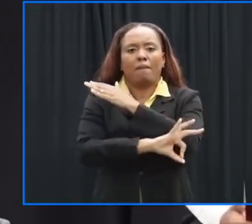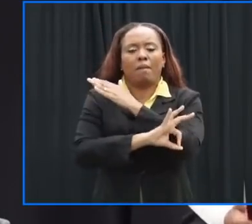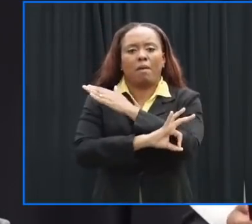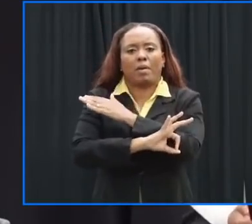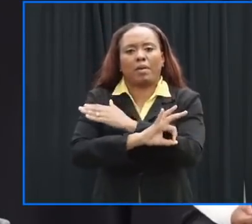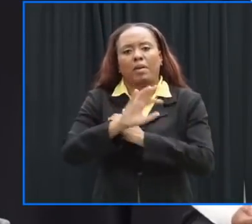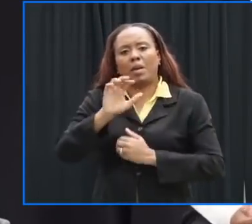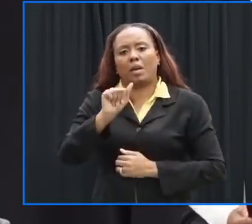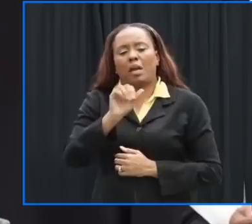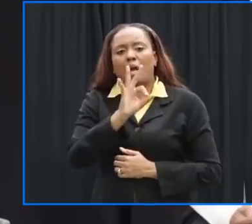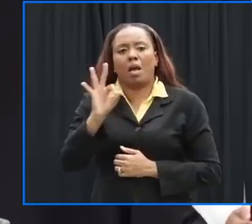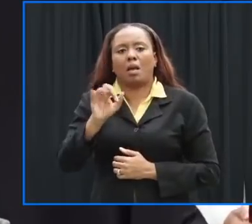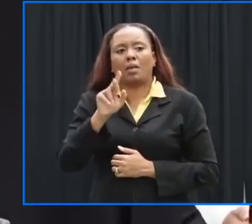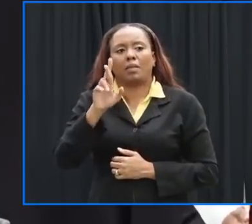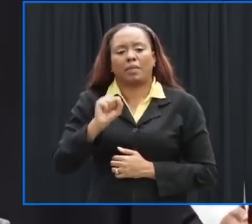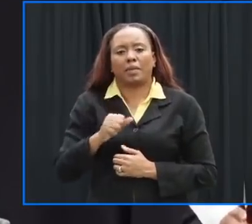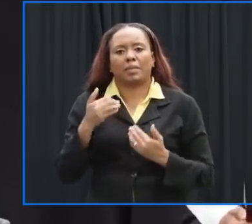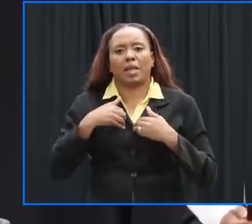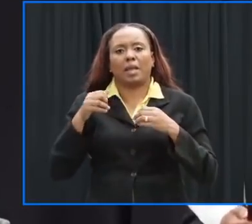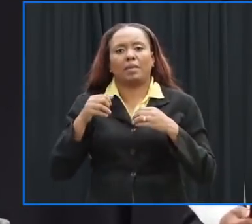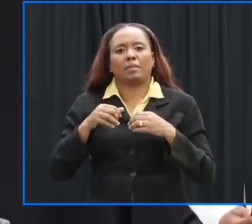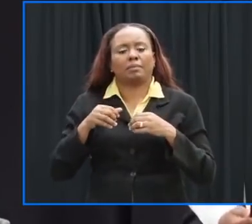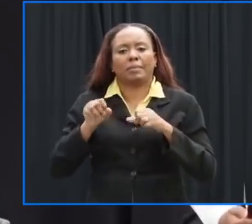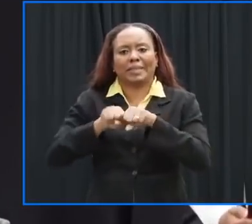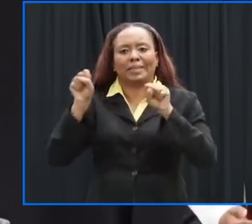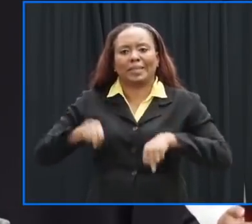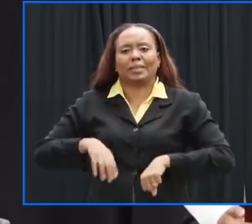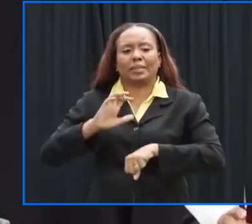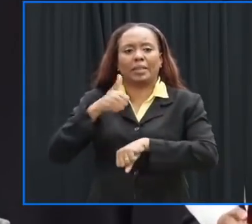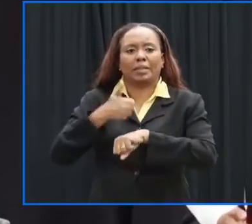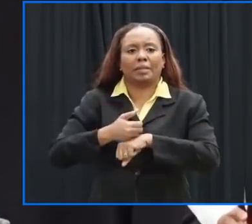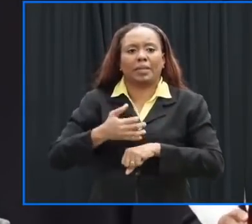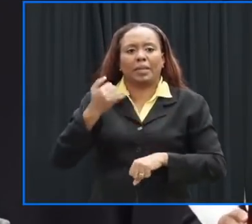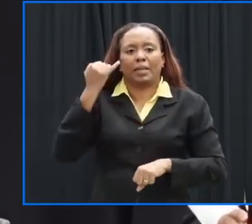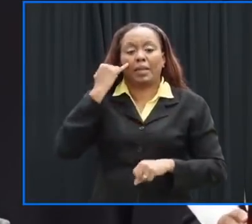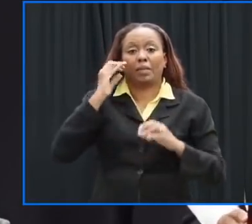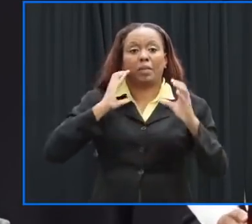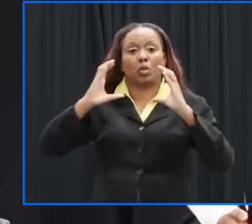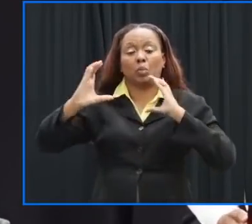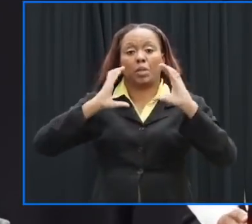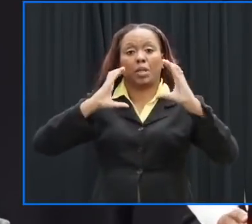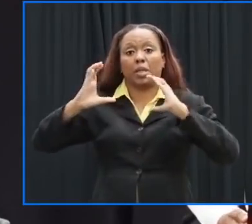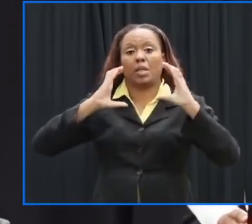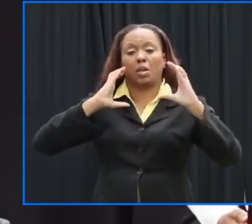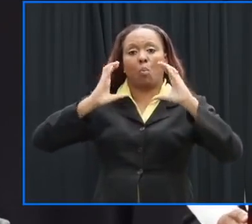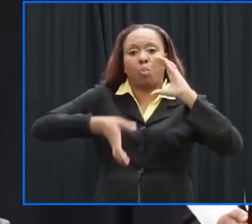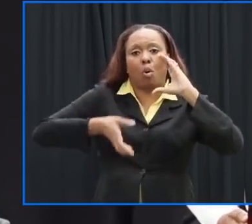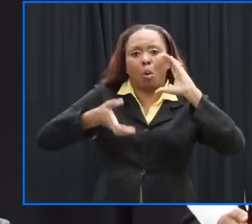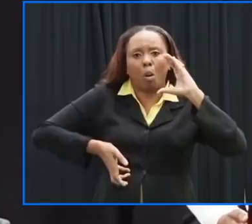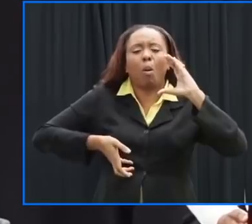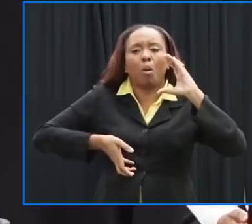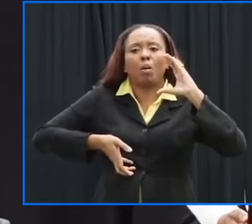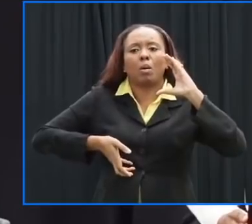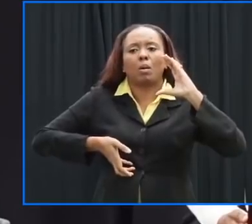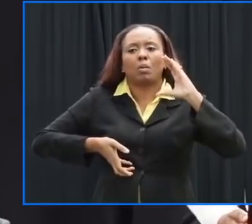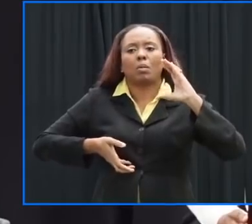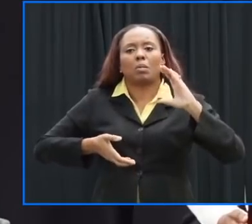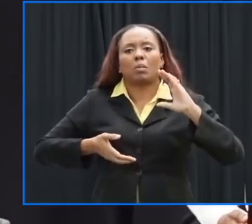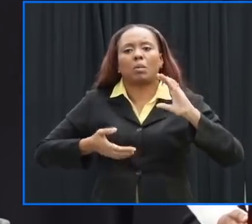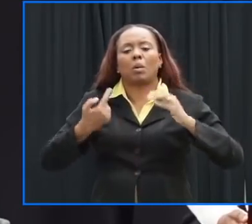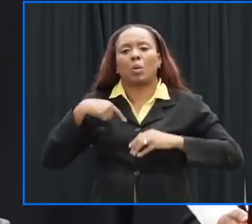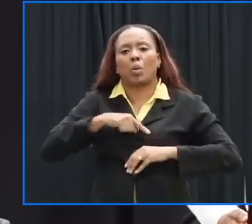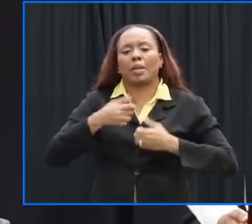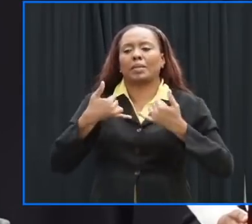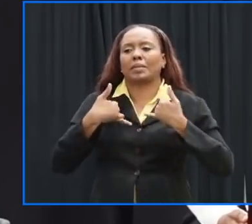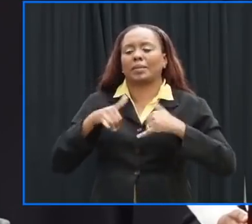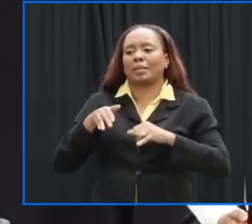systems in place in the event that there is a shutdown of the telecommunications we have the capacity still to access the outside